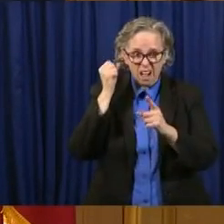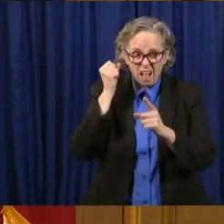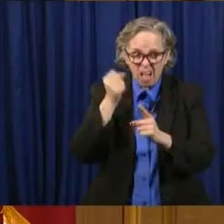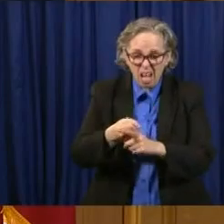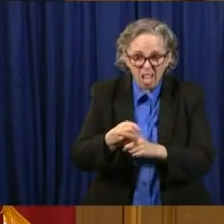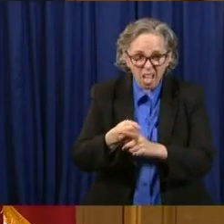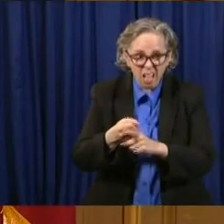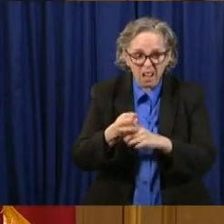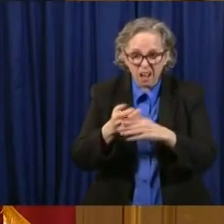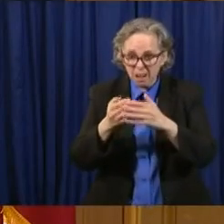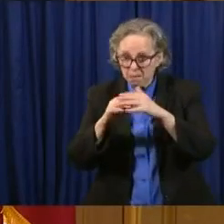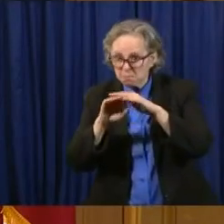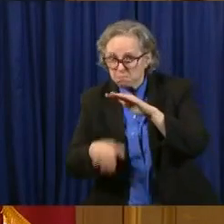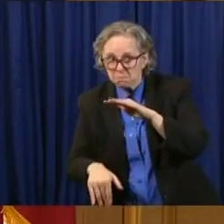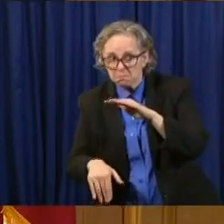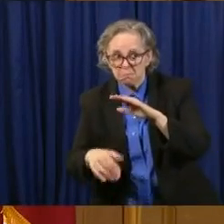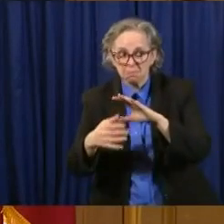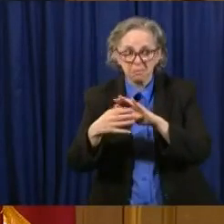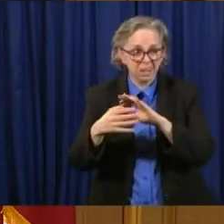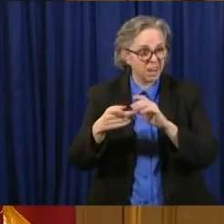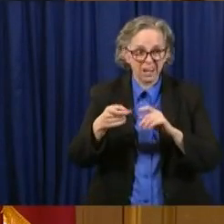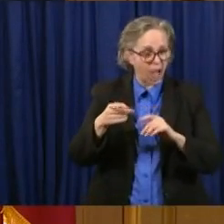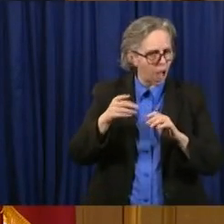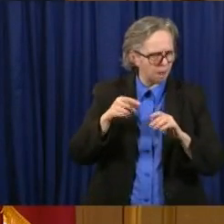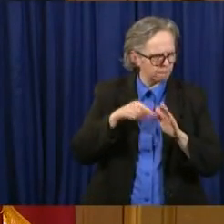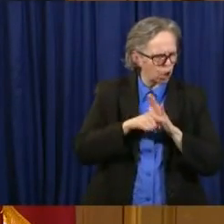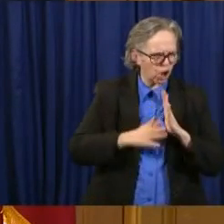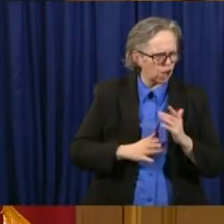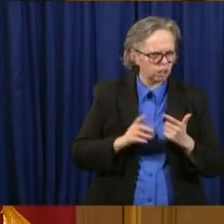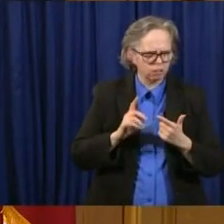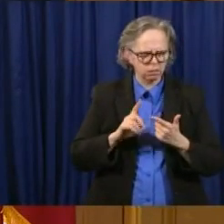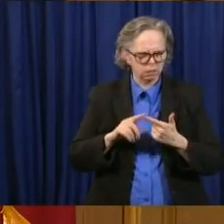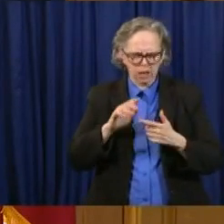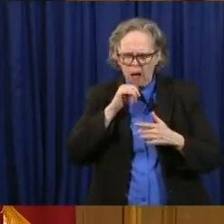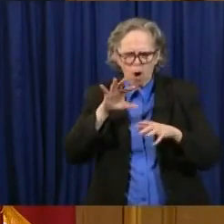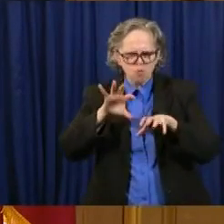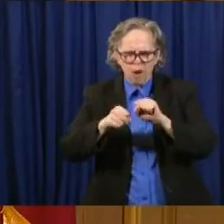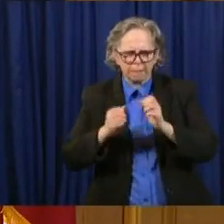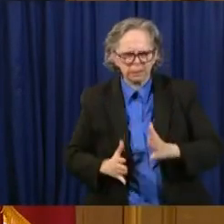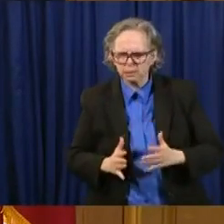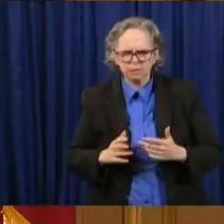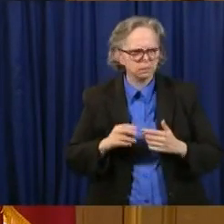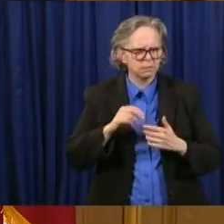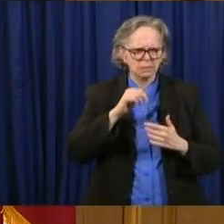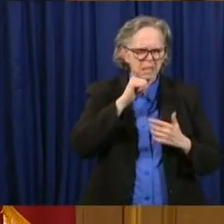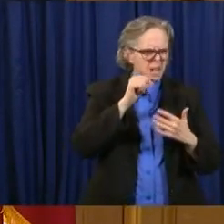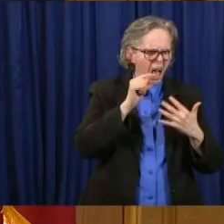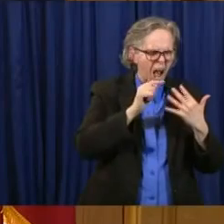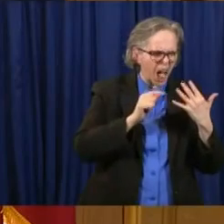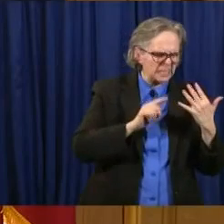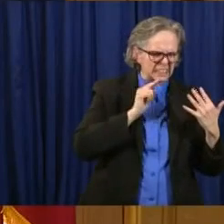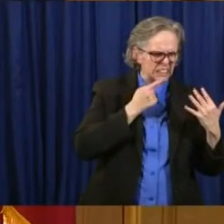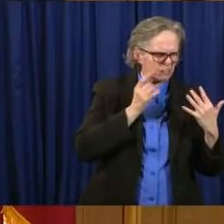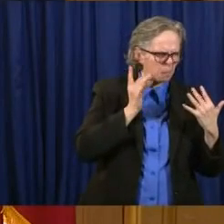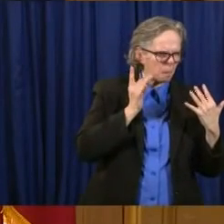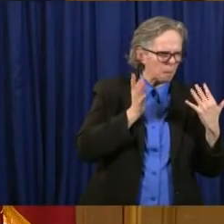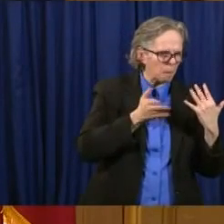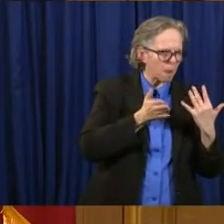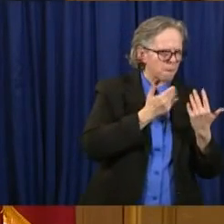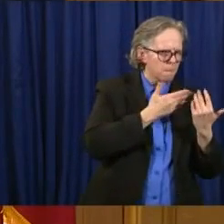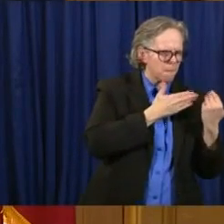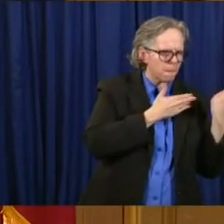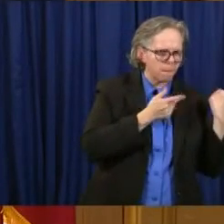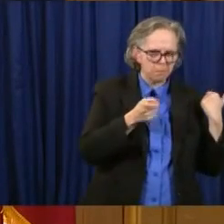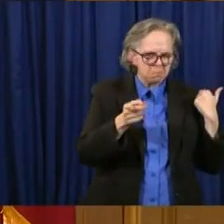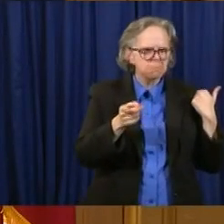they're not murderers and rapists and a few other things, we're going to make them eligible to get out early. Now, you